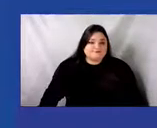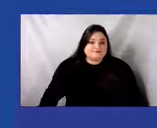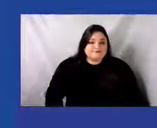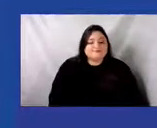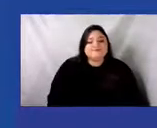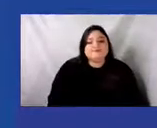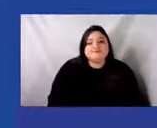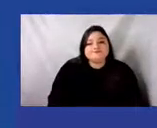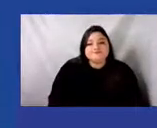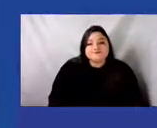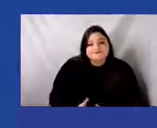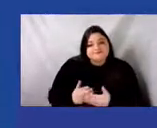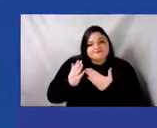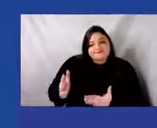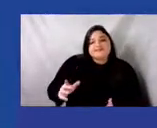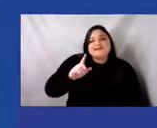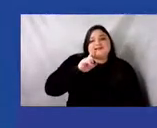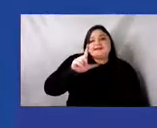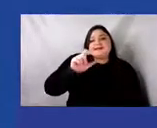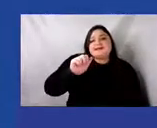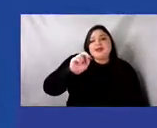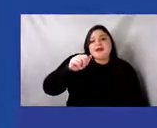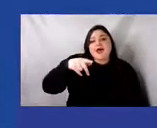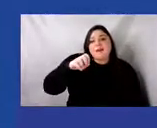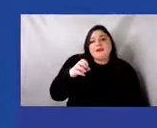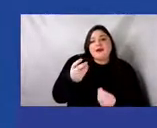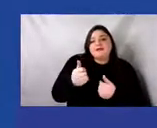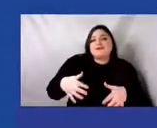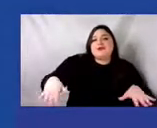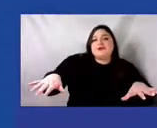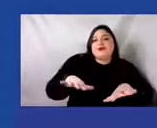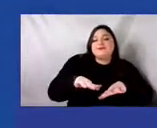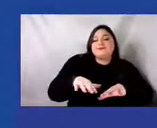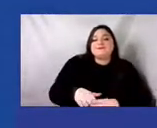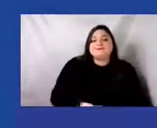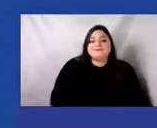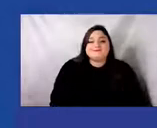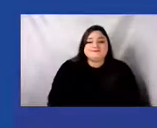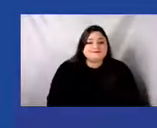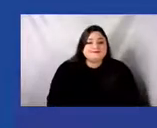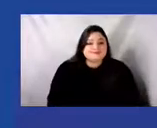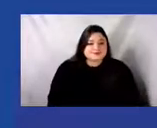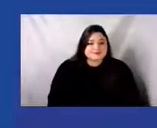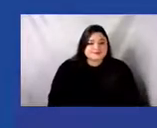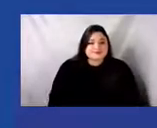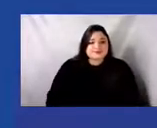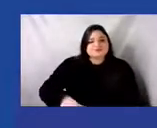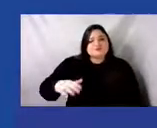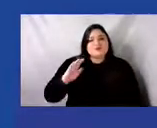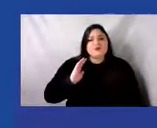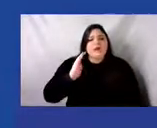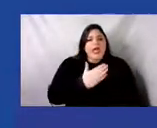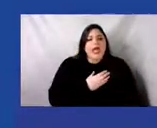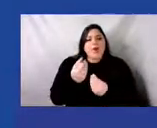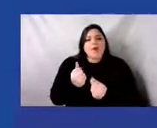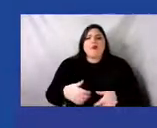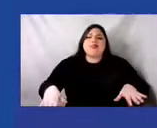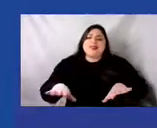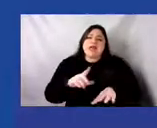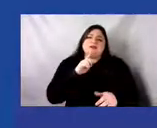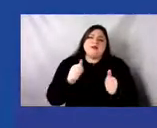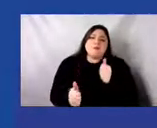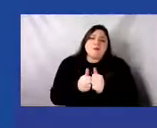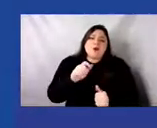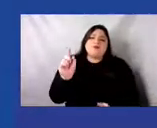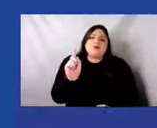So this is Lenape territory. Our land is mostly in parts of what is currently known